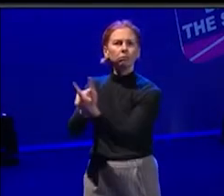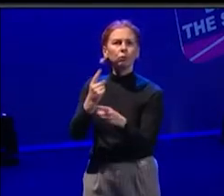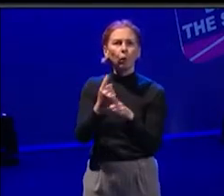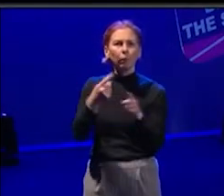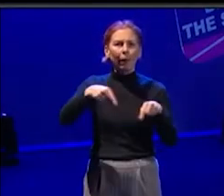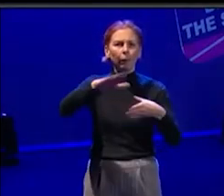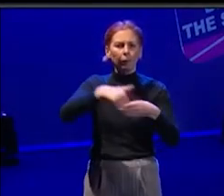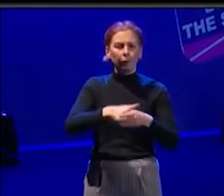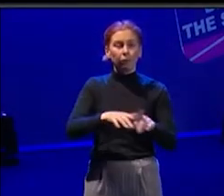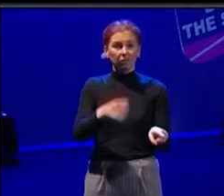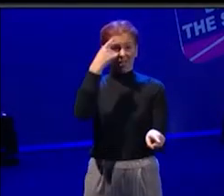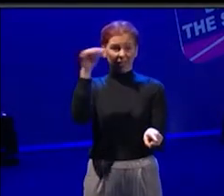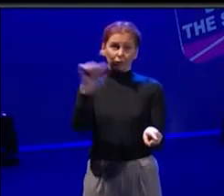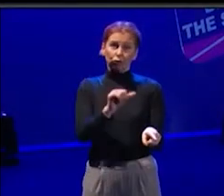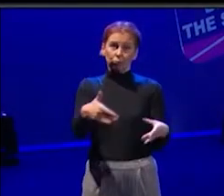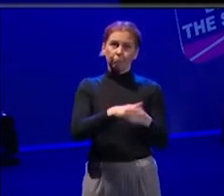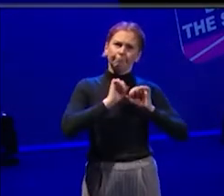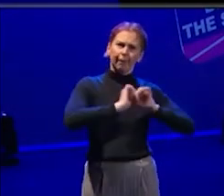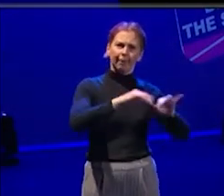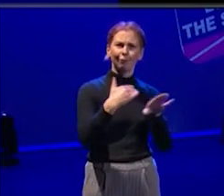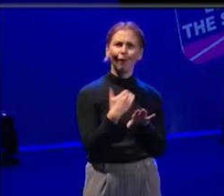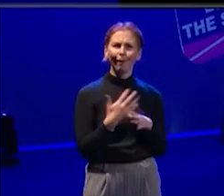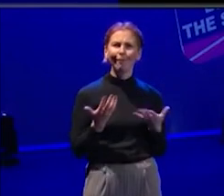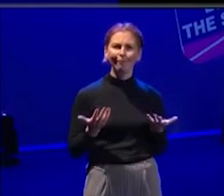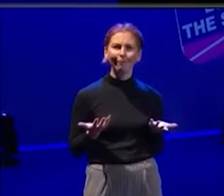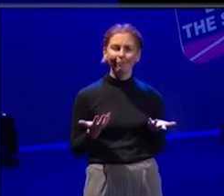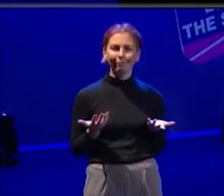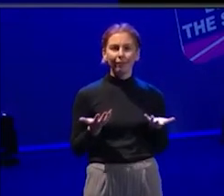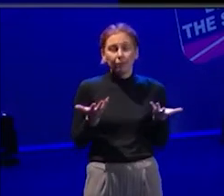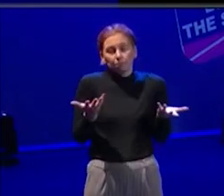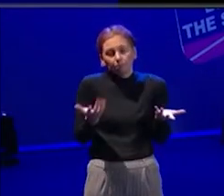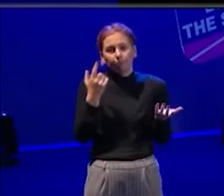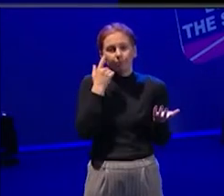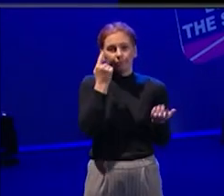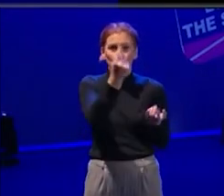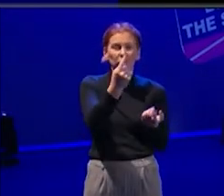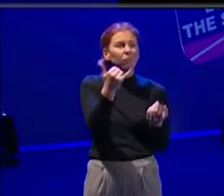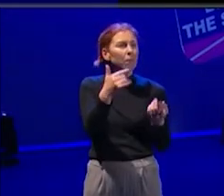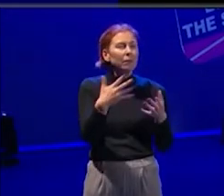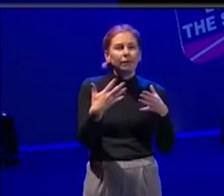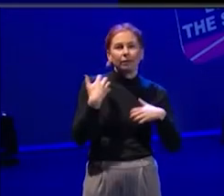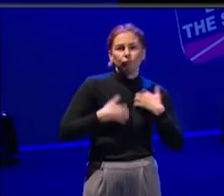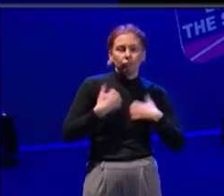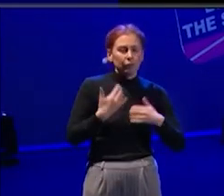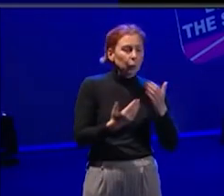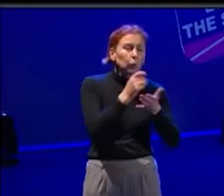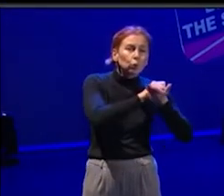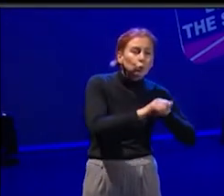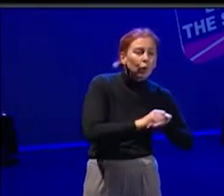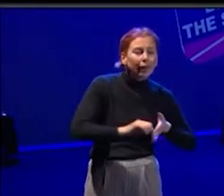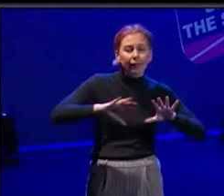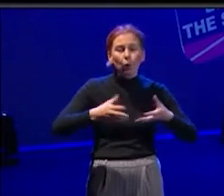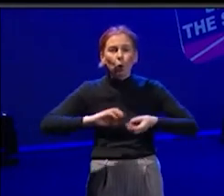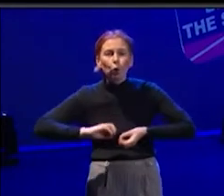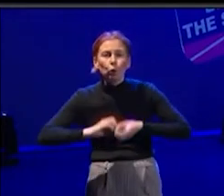be part of their remit anyway. So I do think that if you are, say, interested in new writing theatres, or you're interested in producing theatres